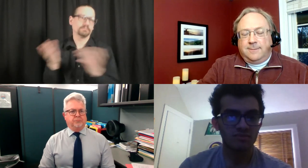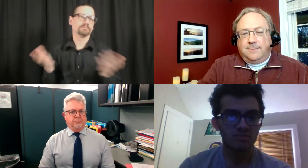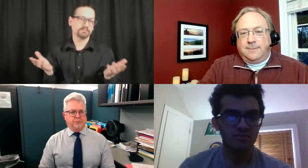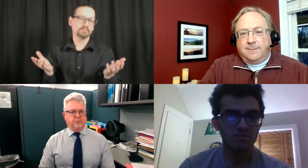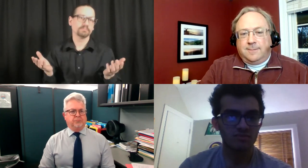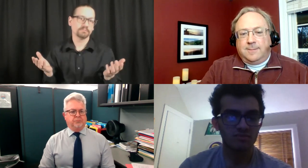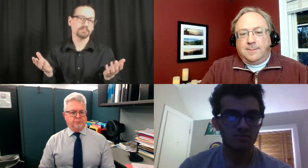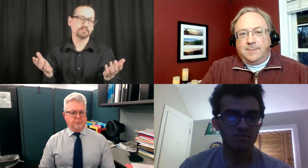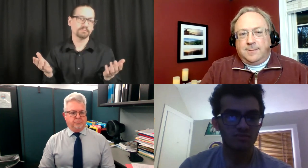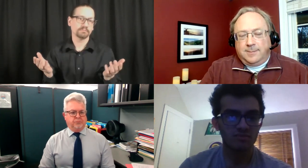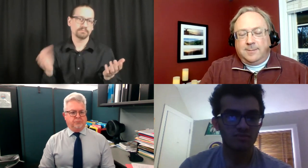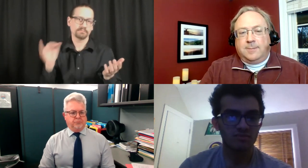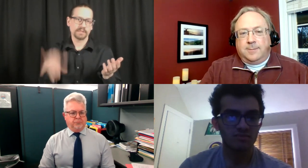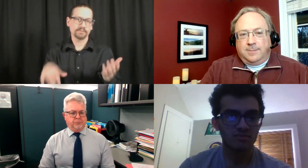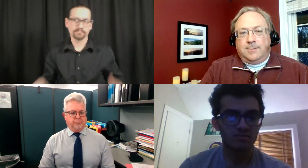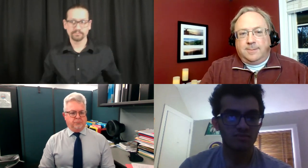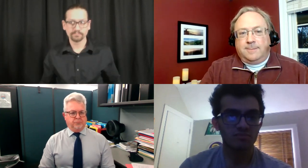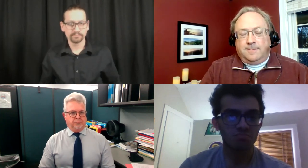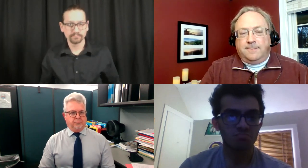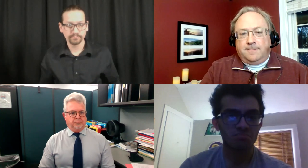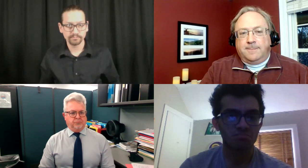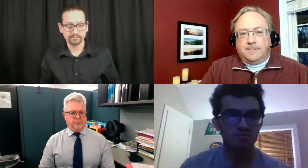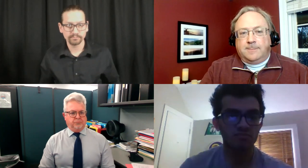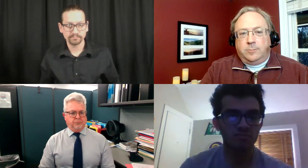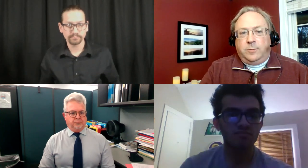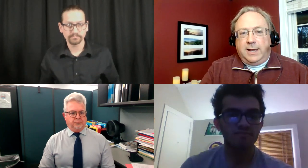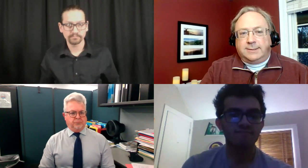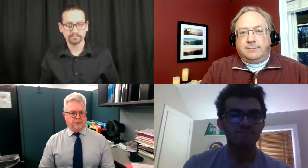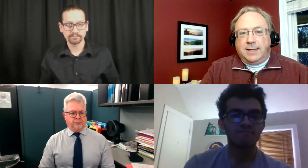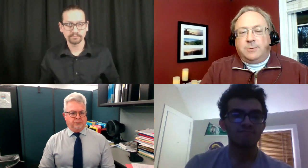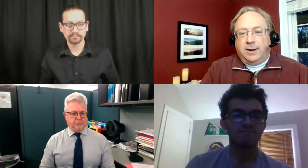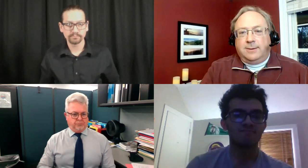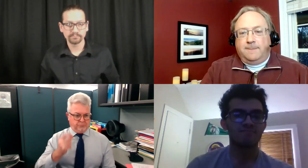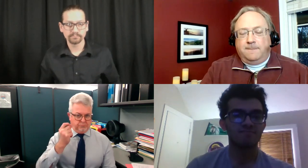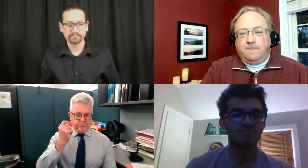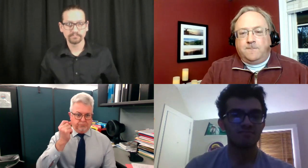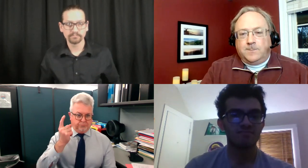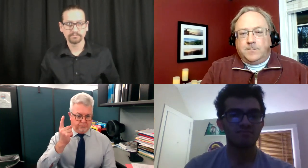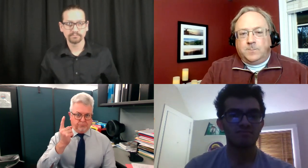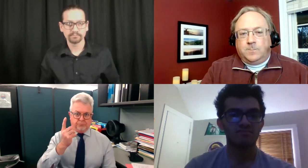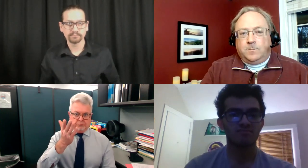receive or contract COVID-19 afterwards. Yes, that's right.